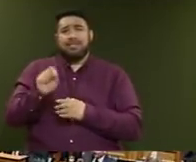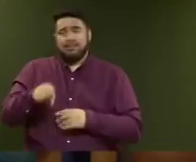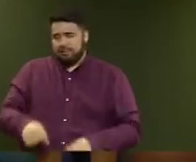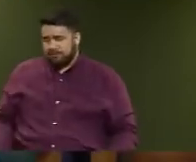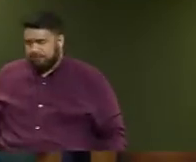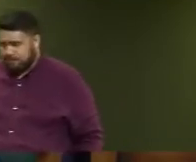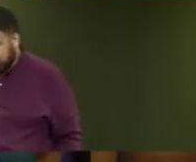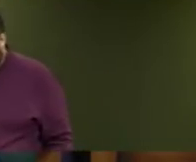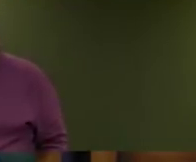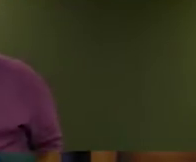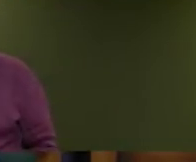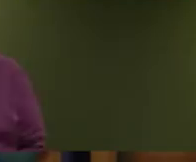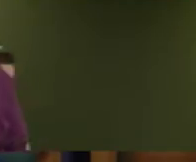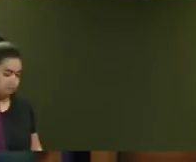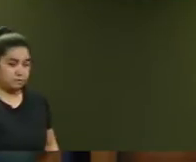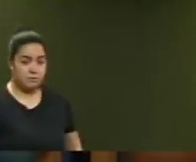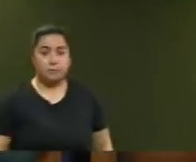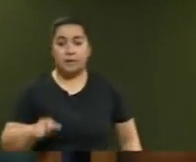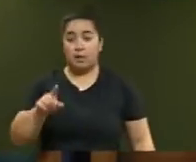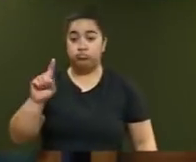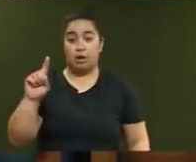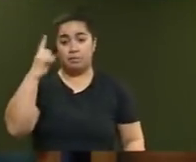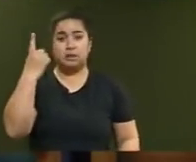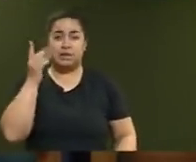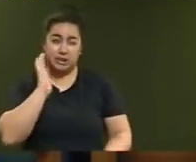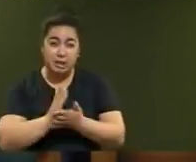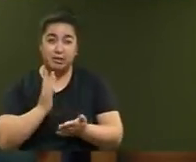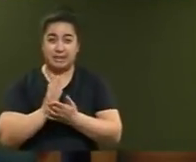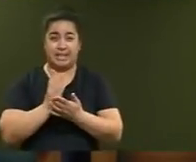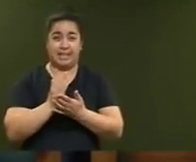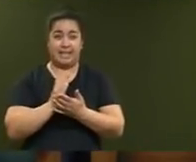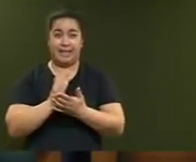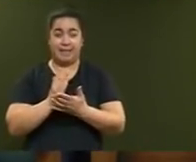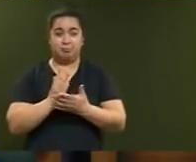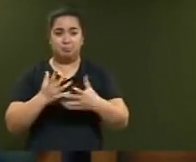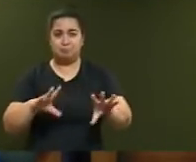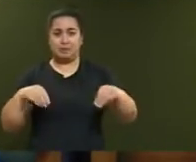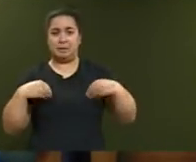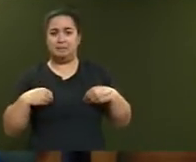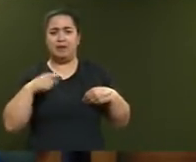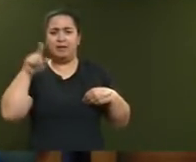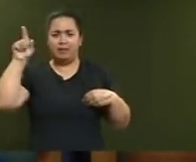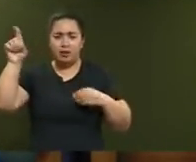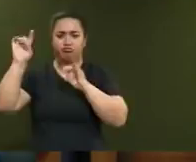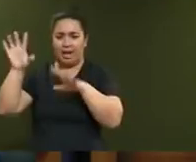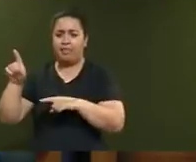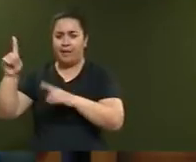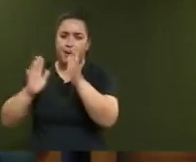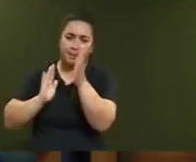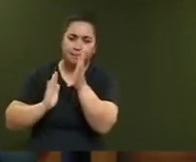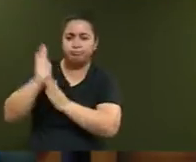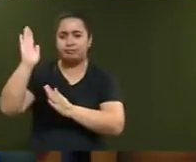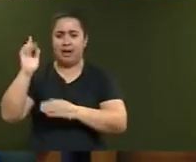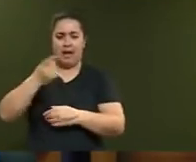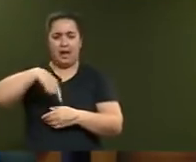Is the Prime Minister seriously denying that in Australia right now they are growing fast enough for the first time in several